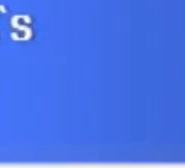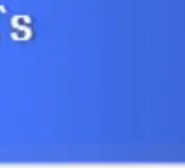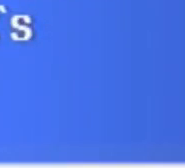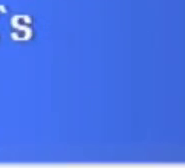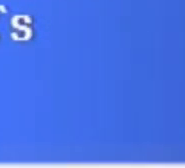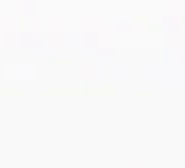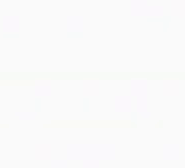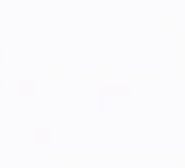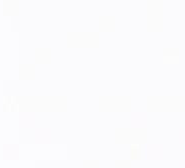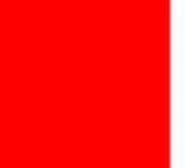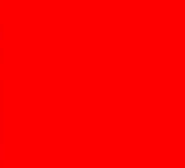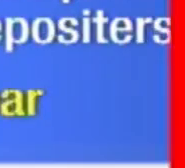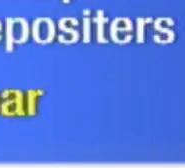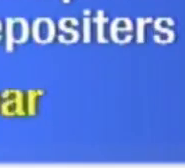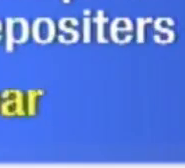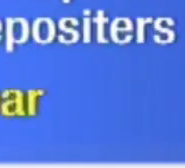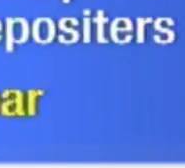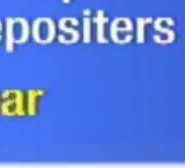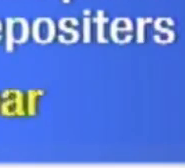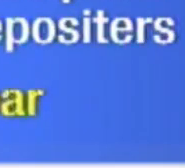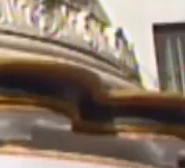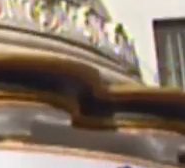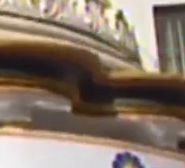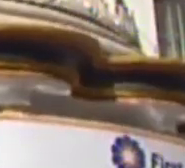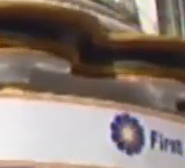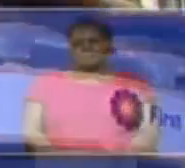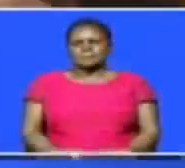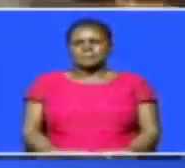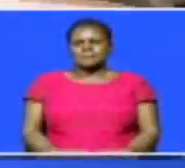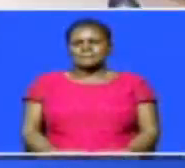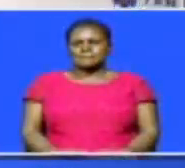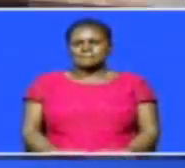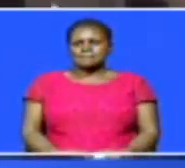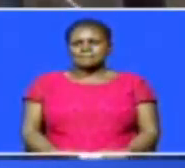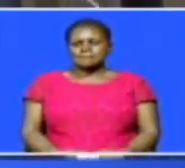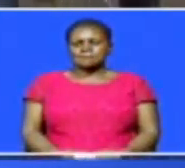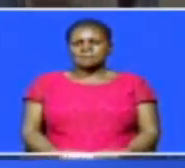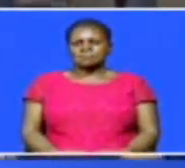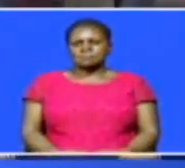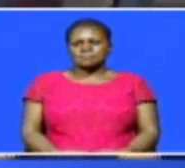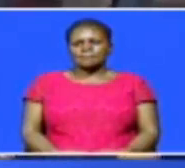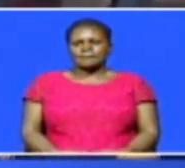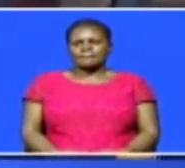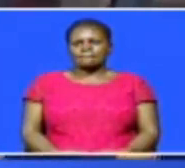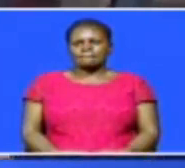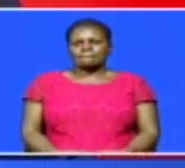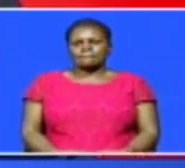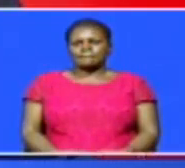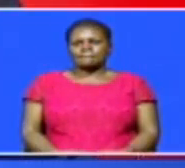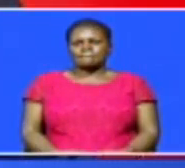appetite with the hope of increasing market discipline. Now, Kip Kimboi, KTN News.